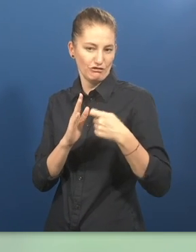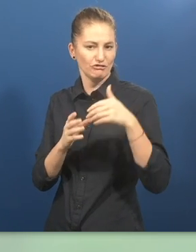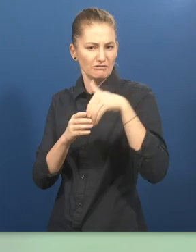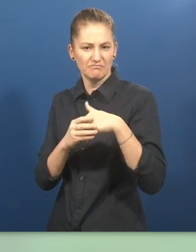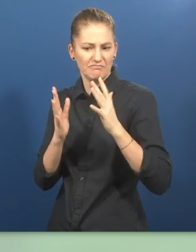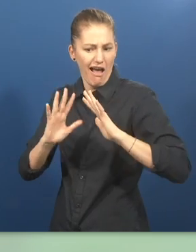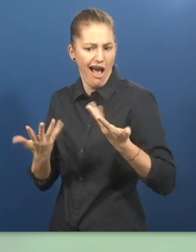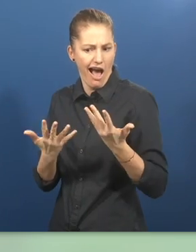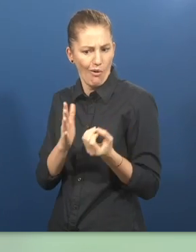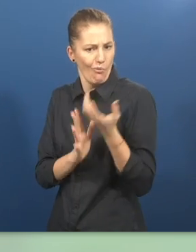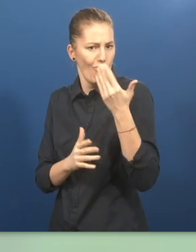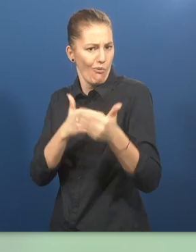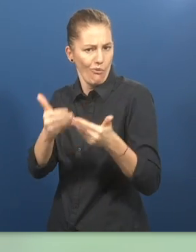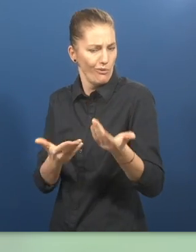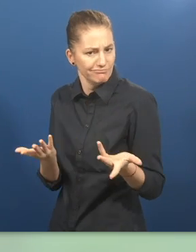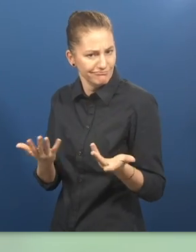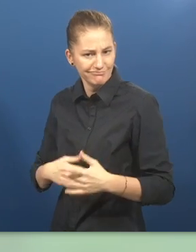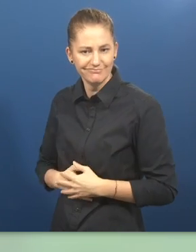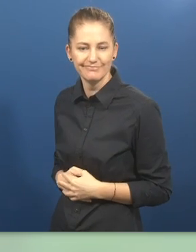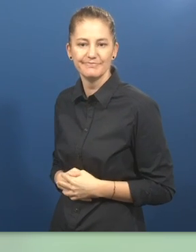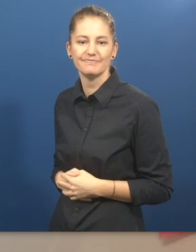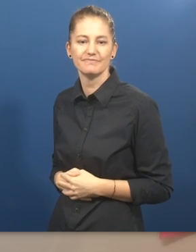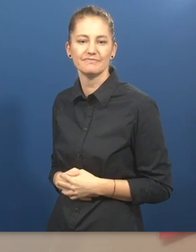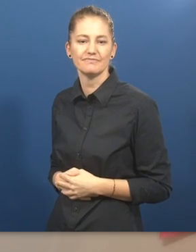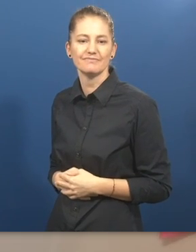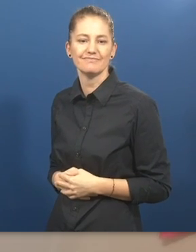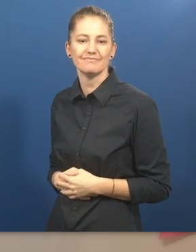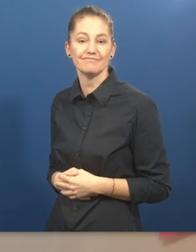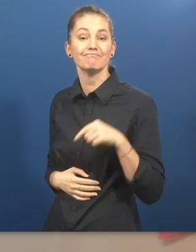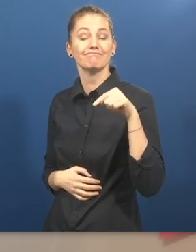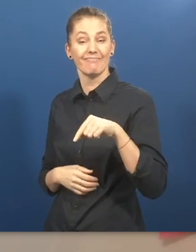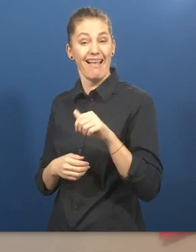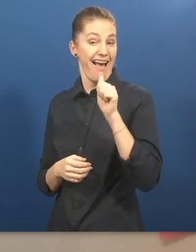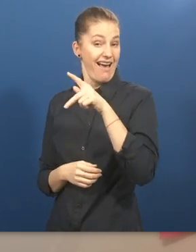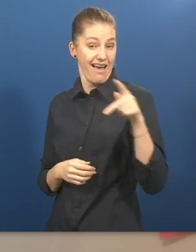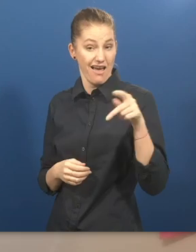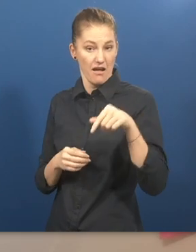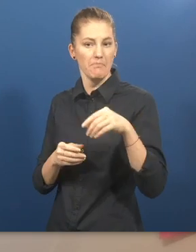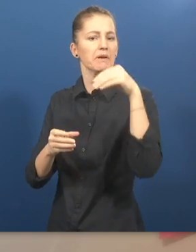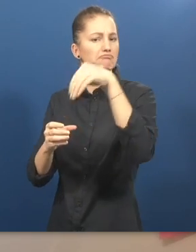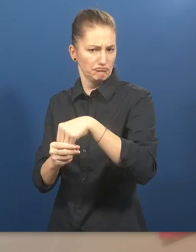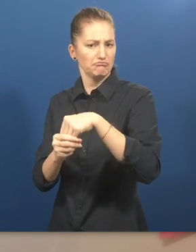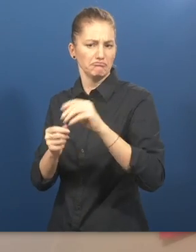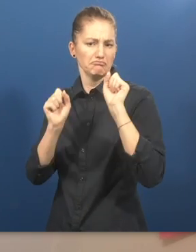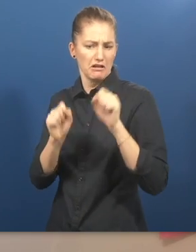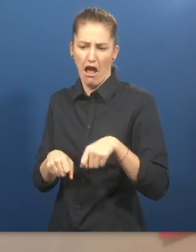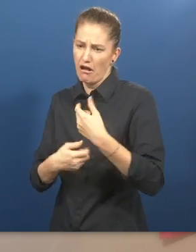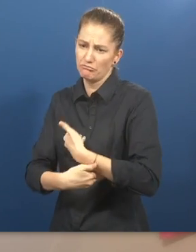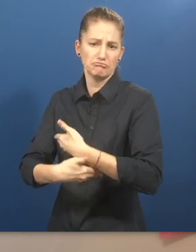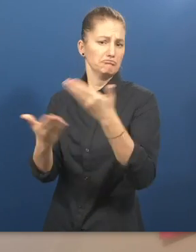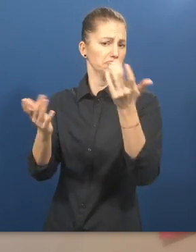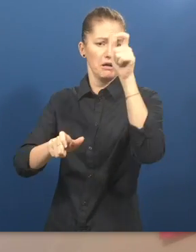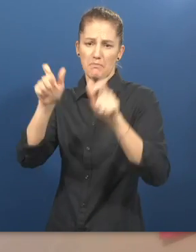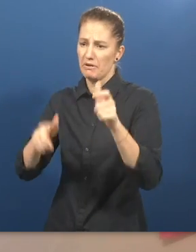Angélie Kester, Enablement. To make the Re-App available for as much people as possible, it can be